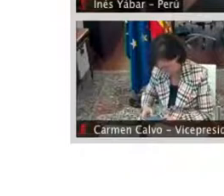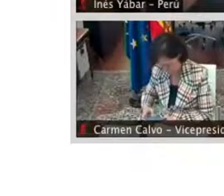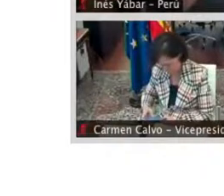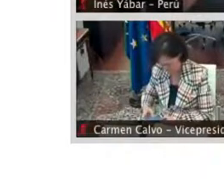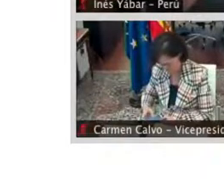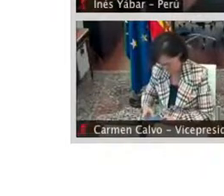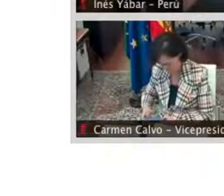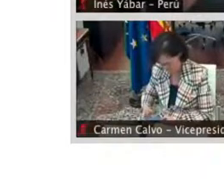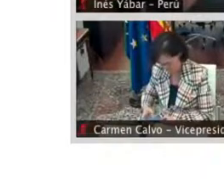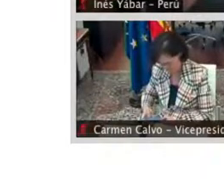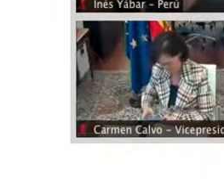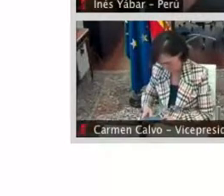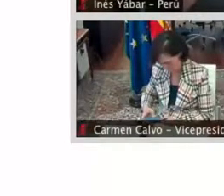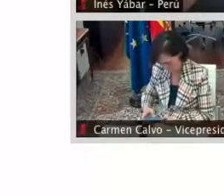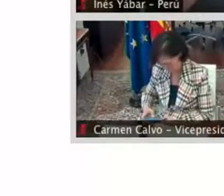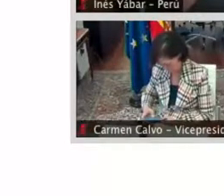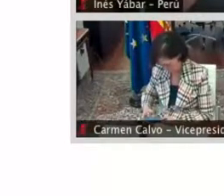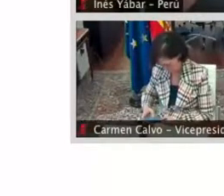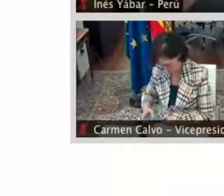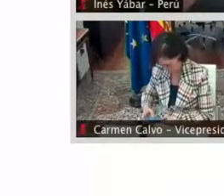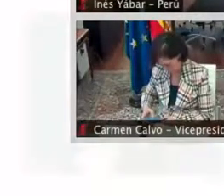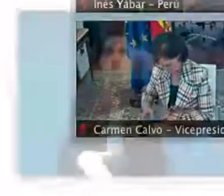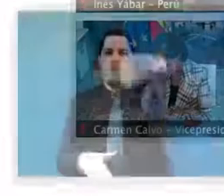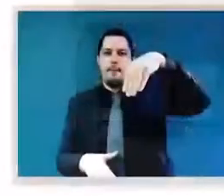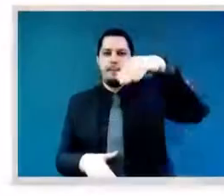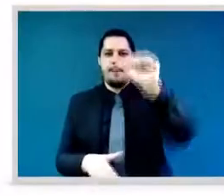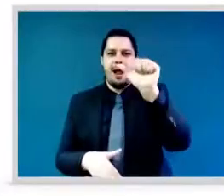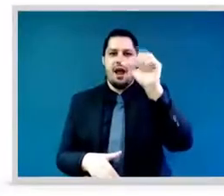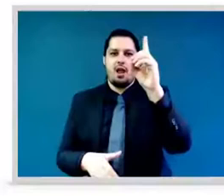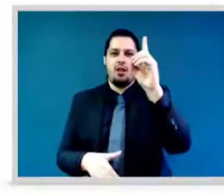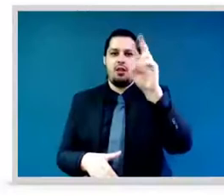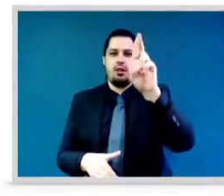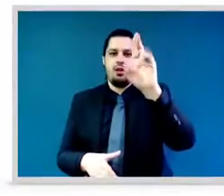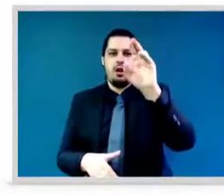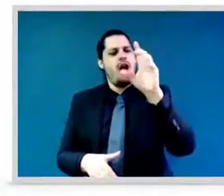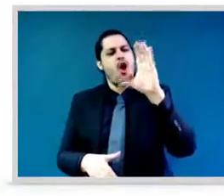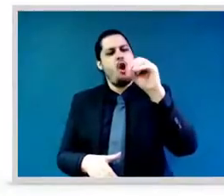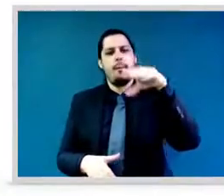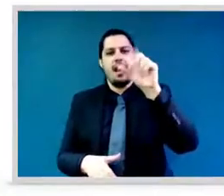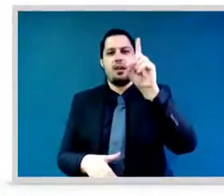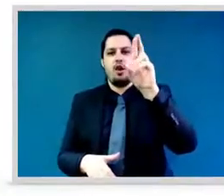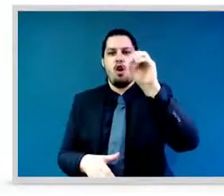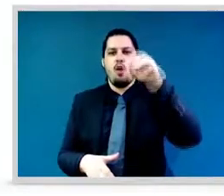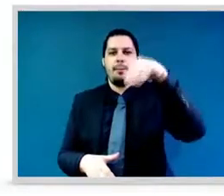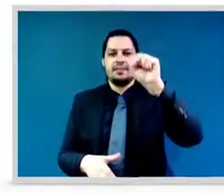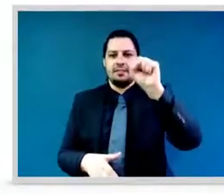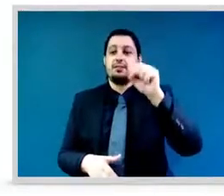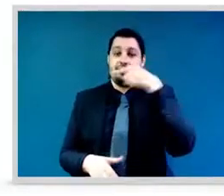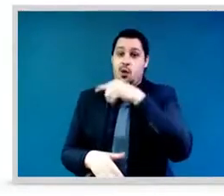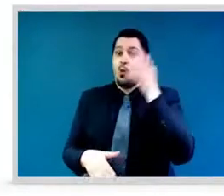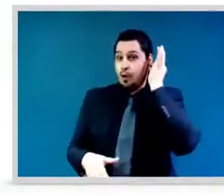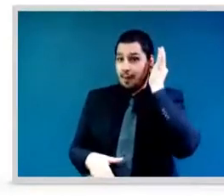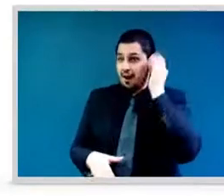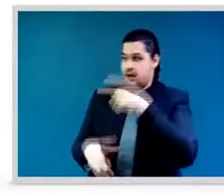jugado un papel muy importante, incluso en esta pandemia, especialmente en Guatemala. Muchas